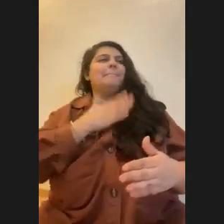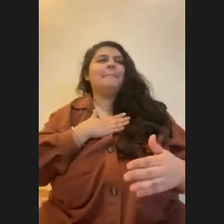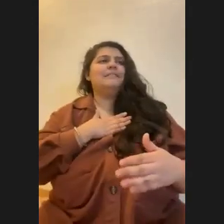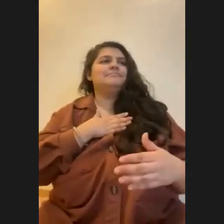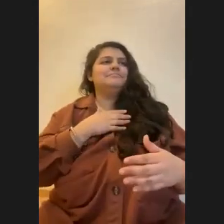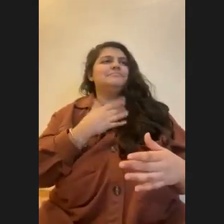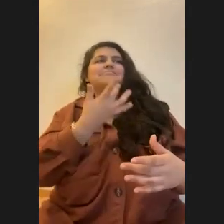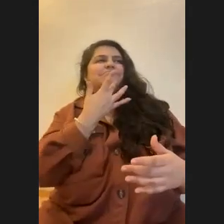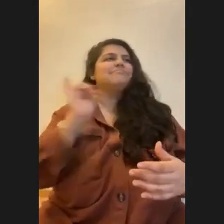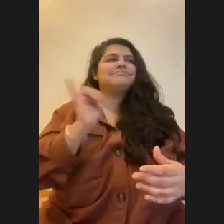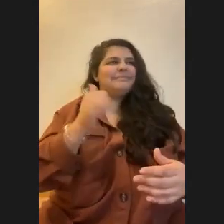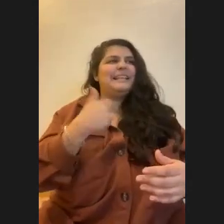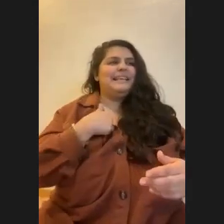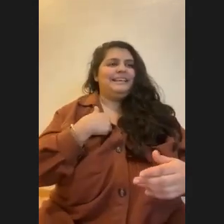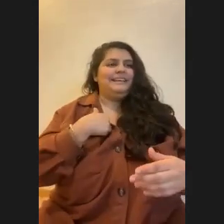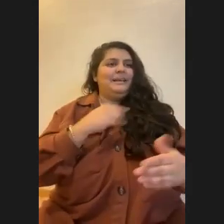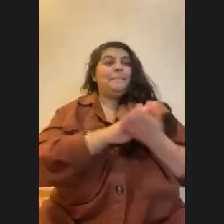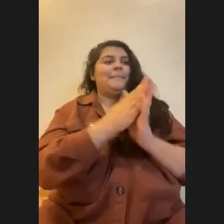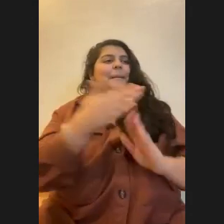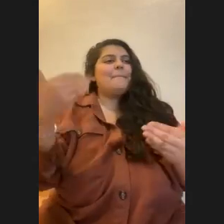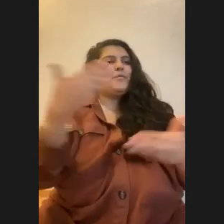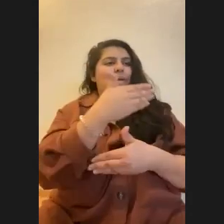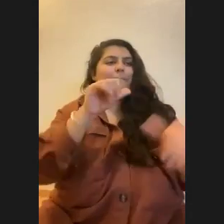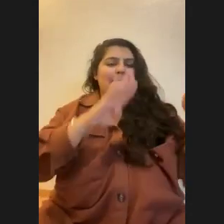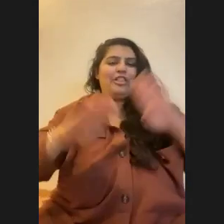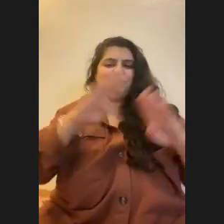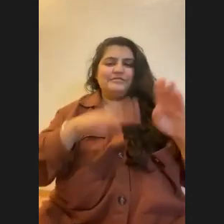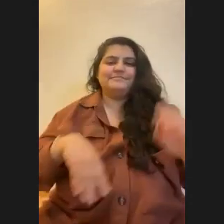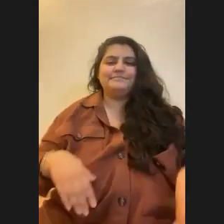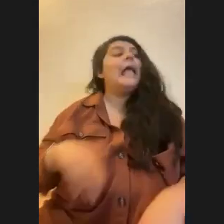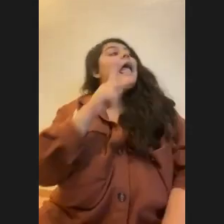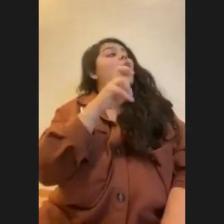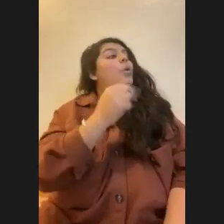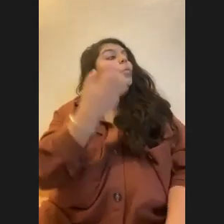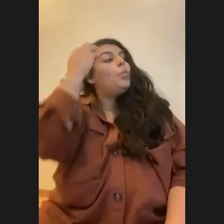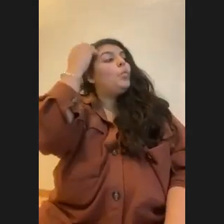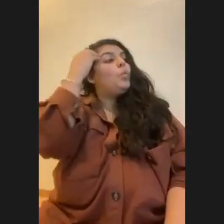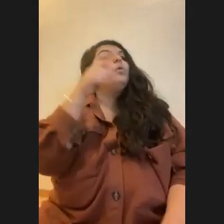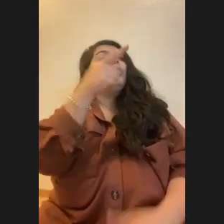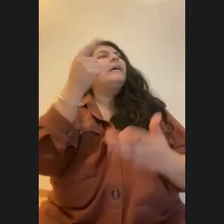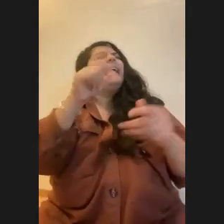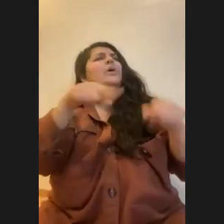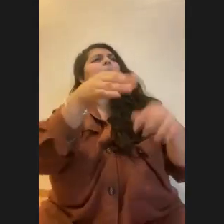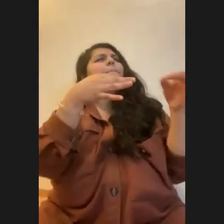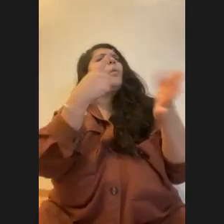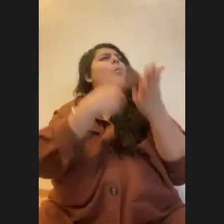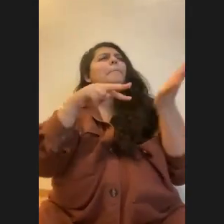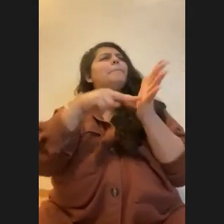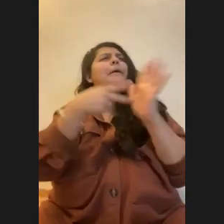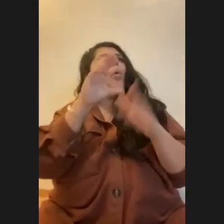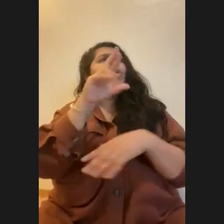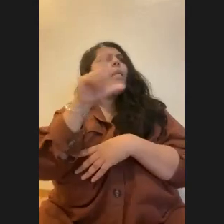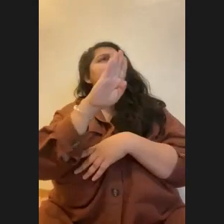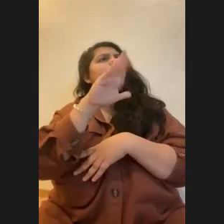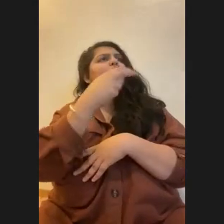marine biologist. Um, Karen would like to know, could you tell us exactly what coral bleaching is? Yes. So coral